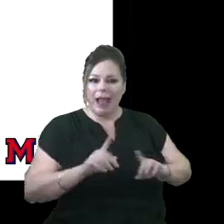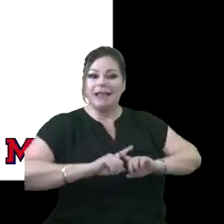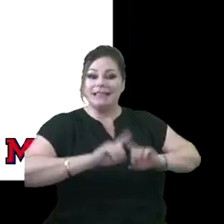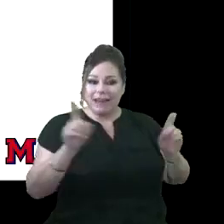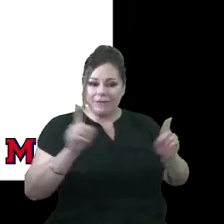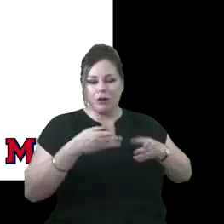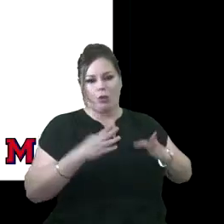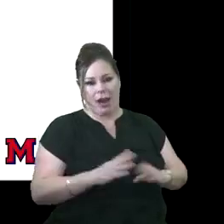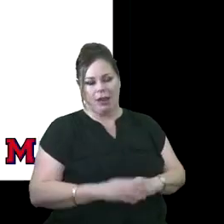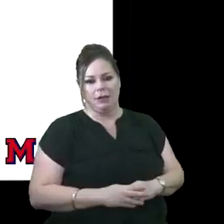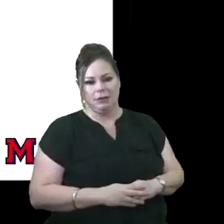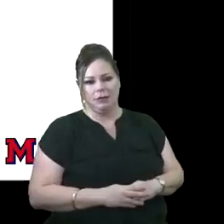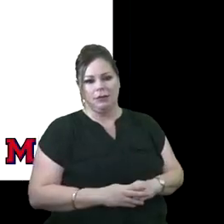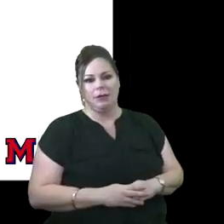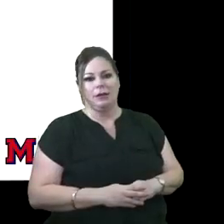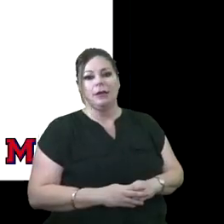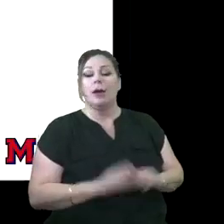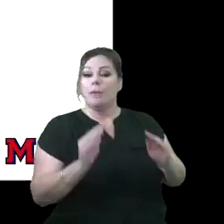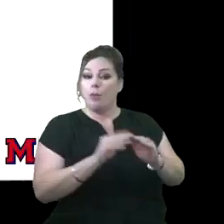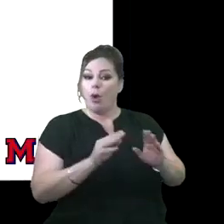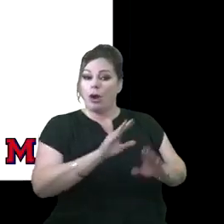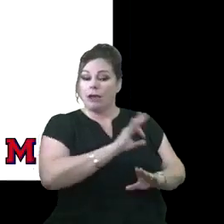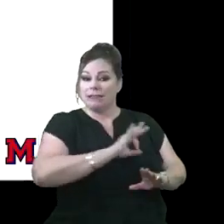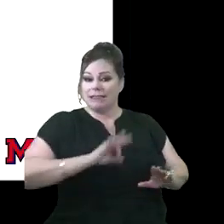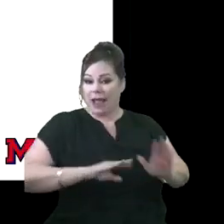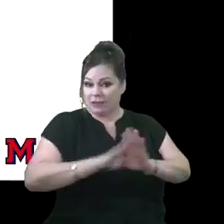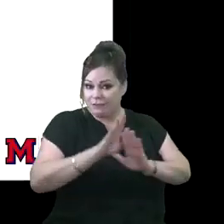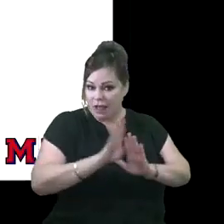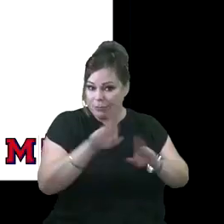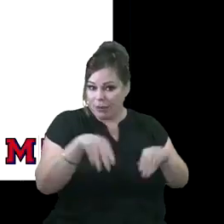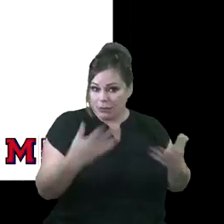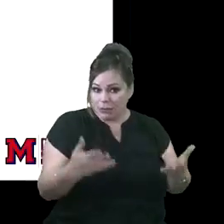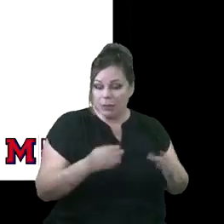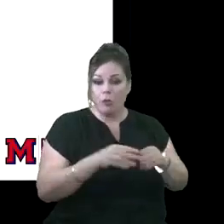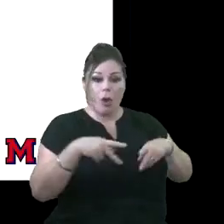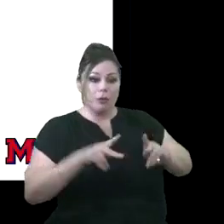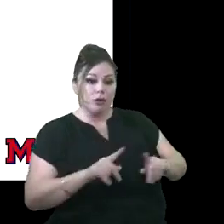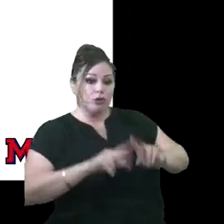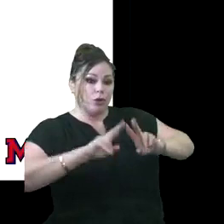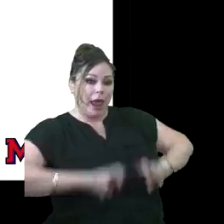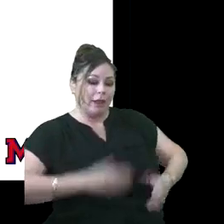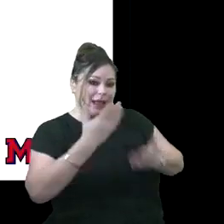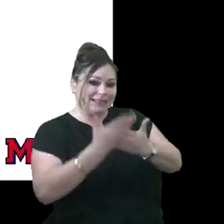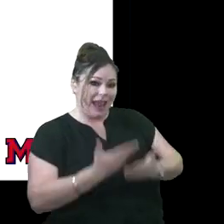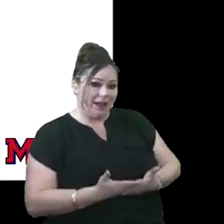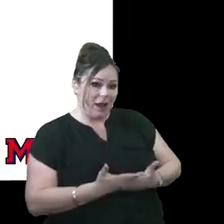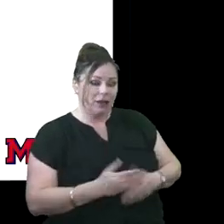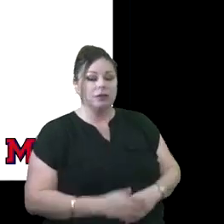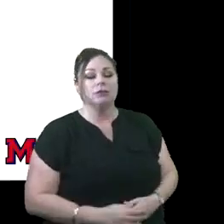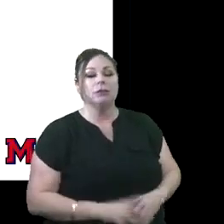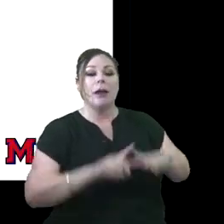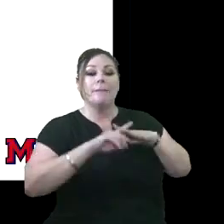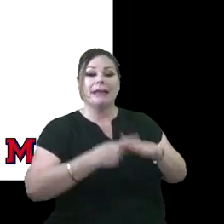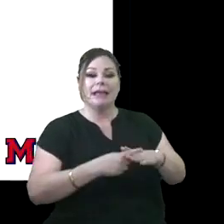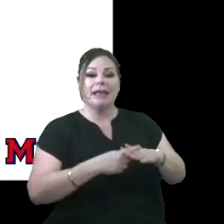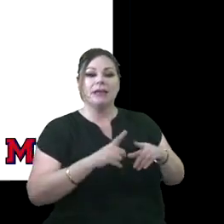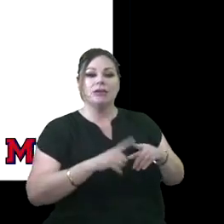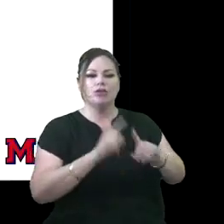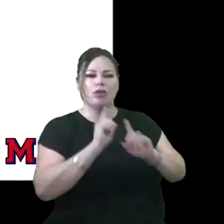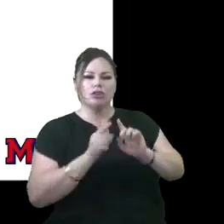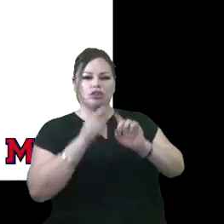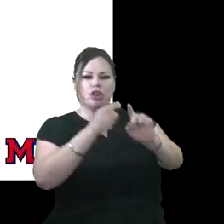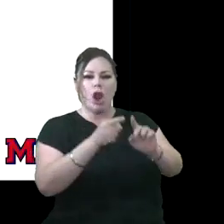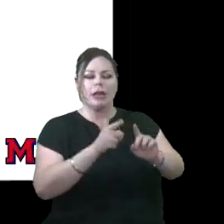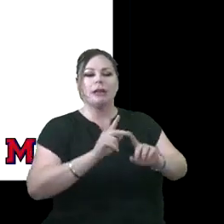different kind of way to provide staff development. And to provide opportunities to analyze data and to begin to do targeted